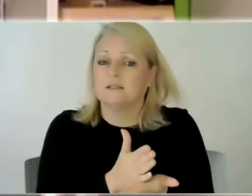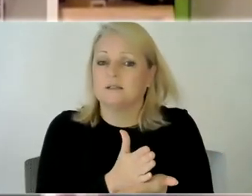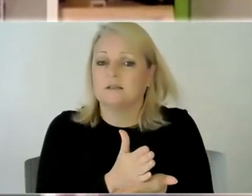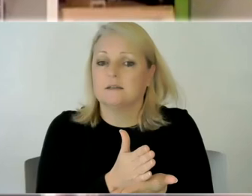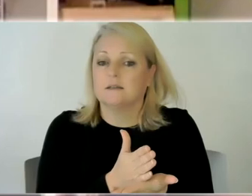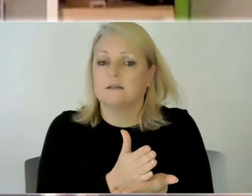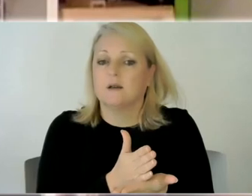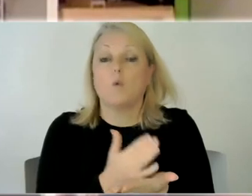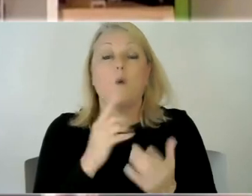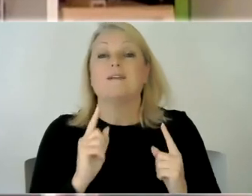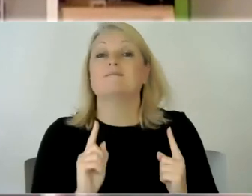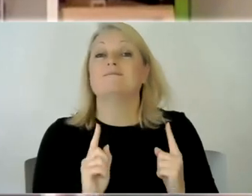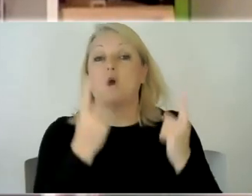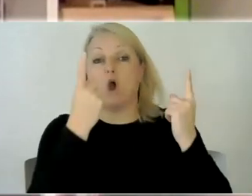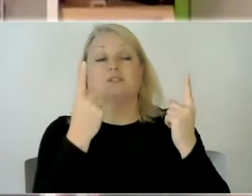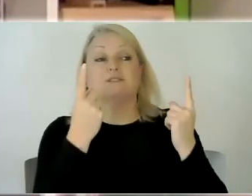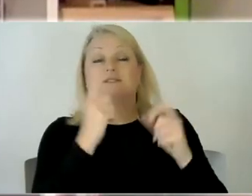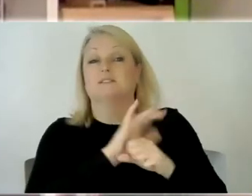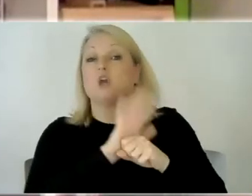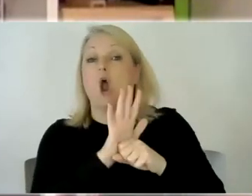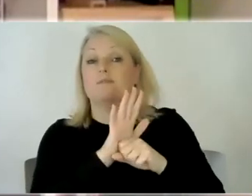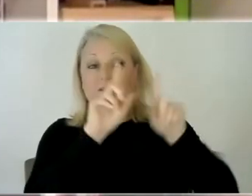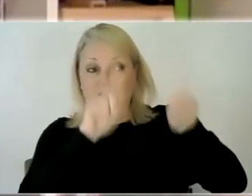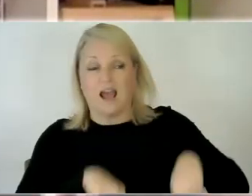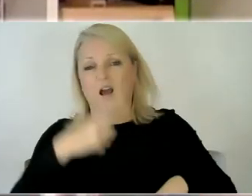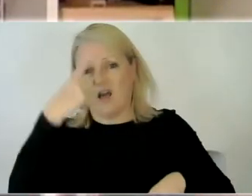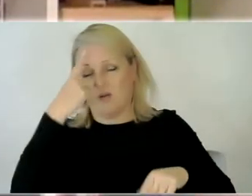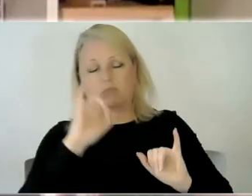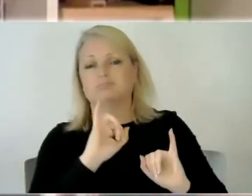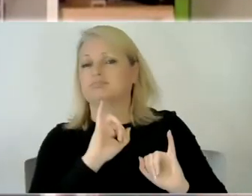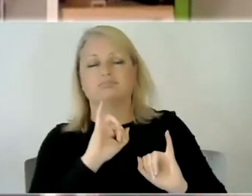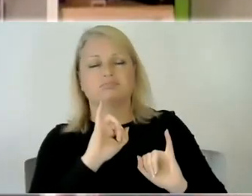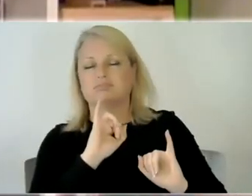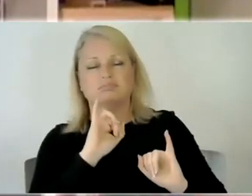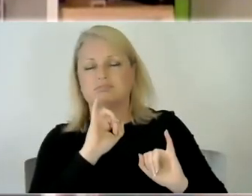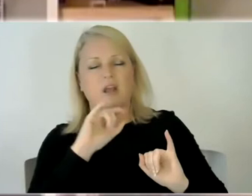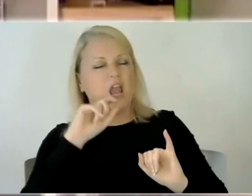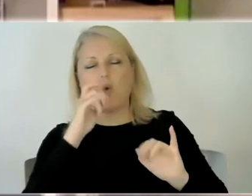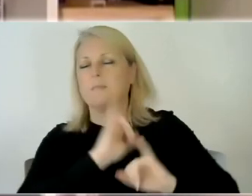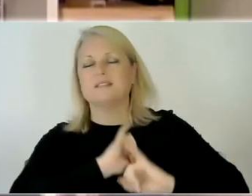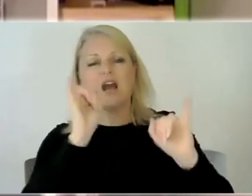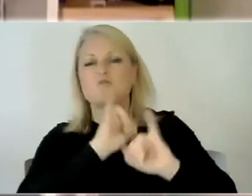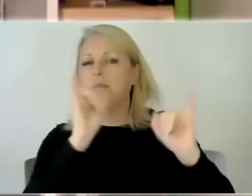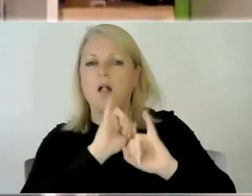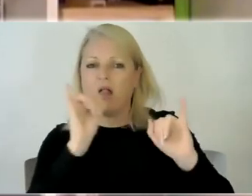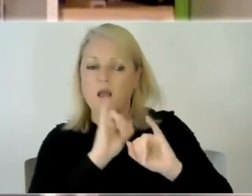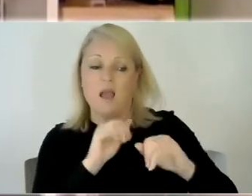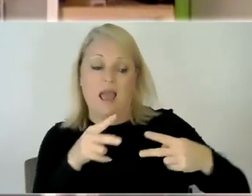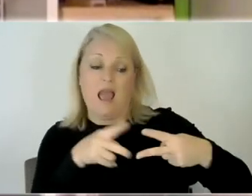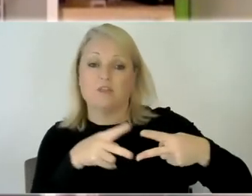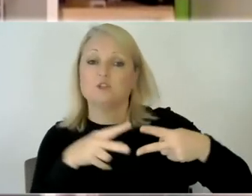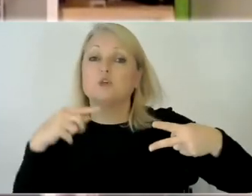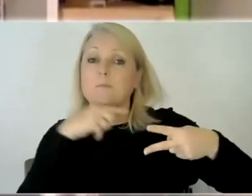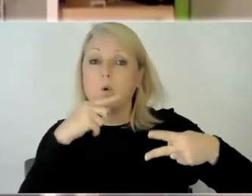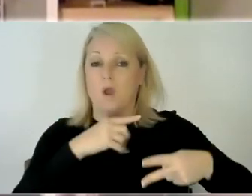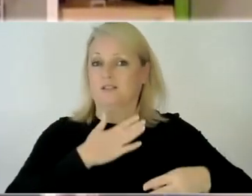when it first happened i thought it was gonna be hell like i i really did and both tommy and jude coped a lot better than i thought they would